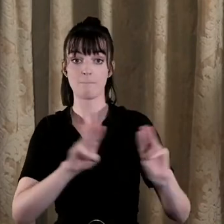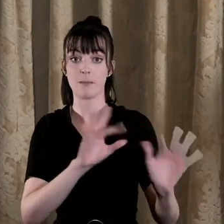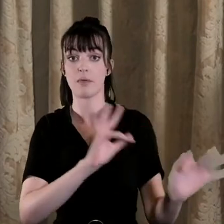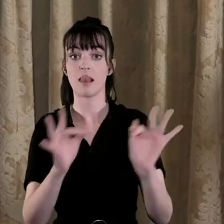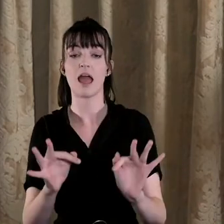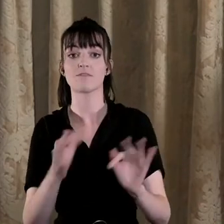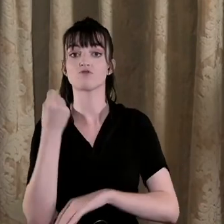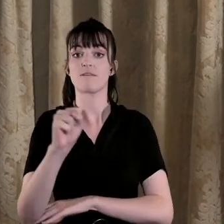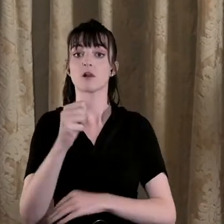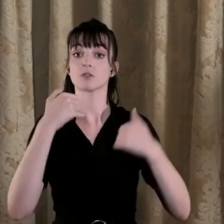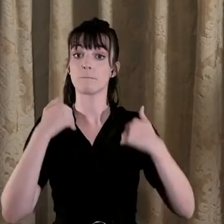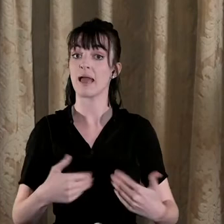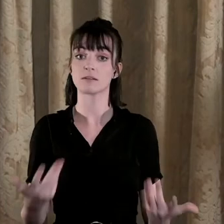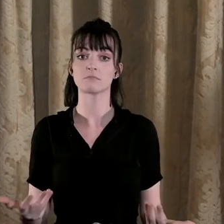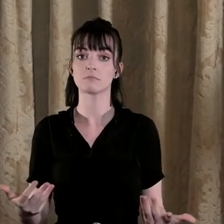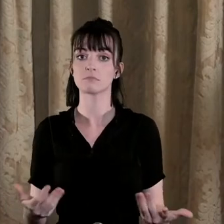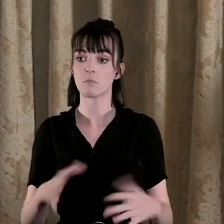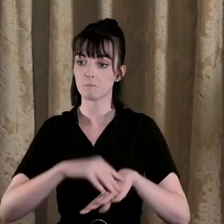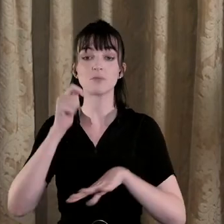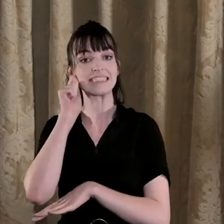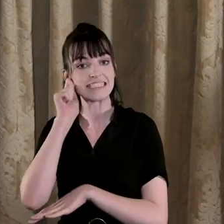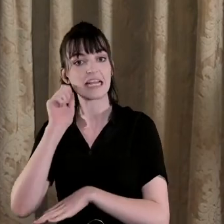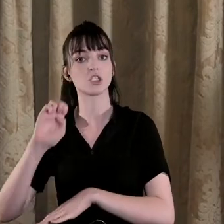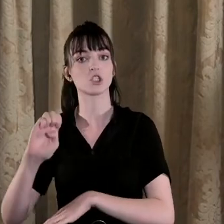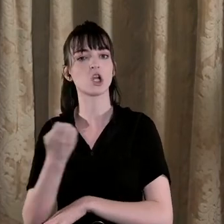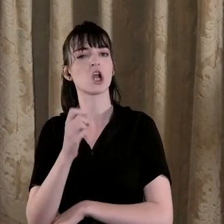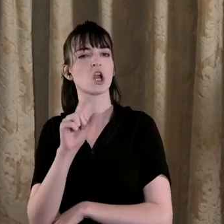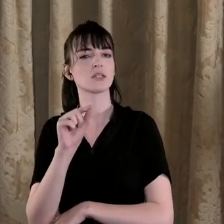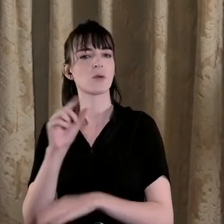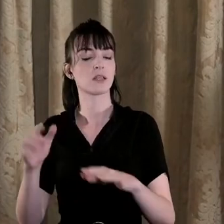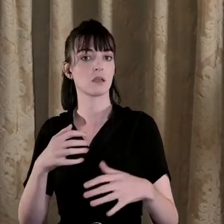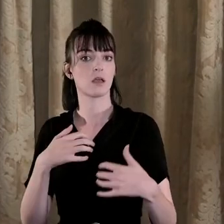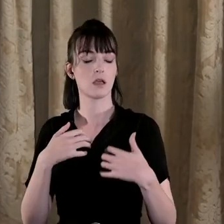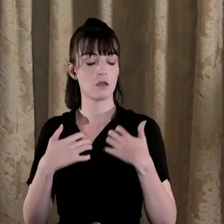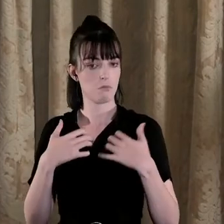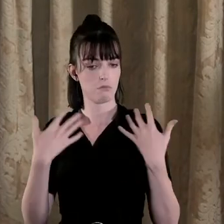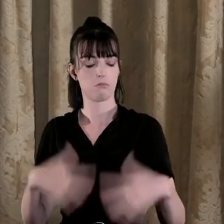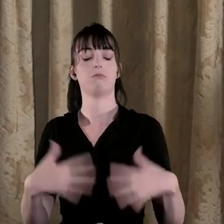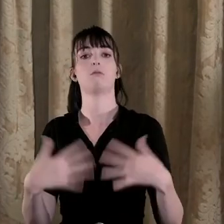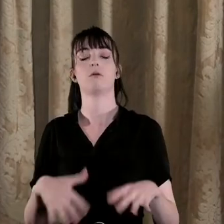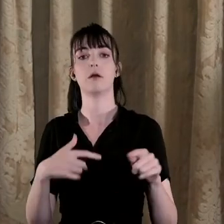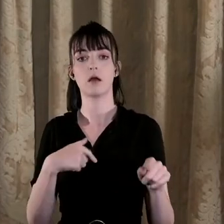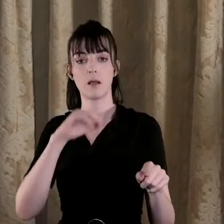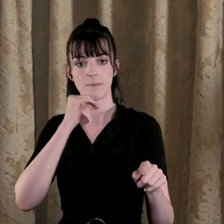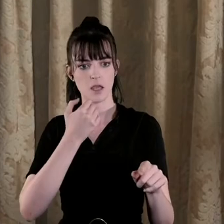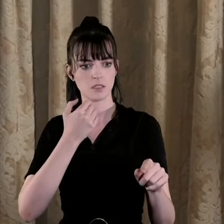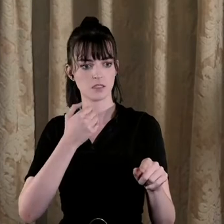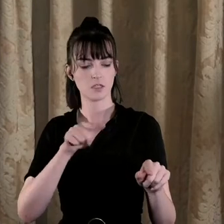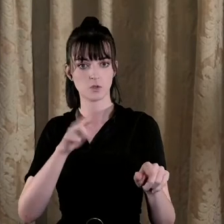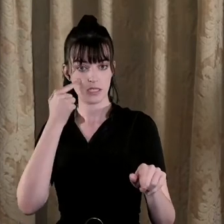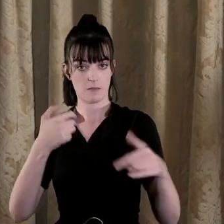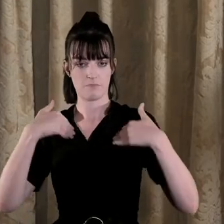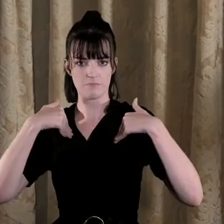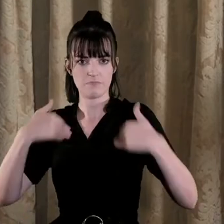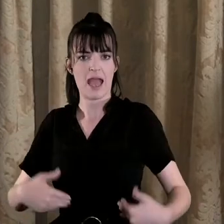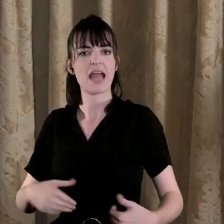their teenagers or in their early 20s and that's quite extraordinary to the extent to which a certain kind of masculinity is